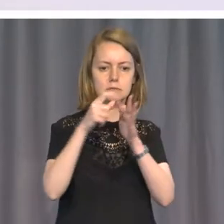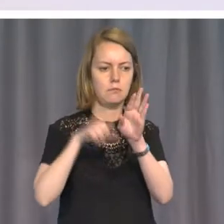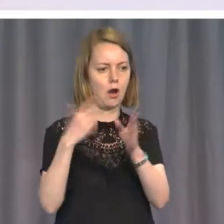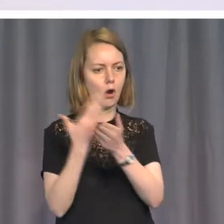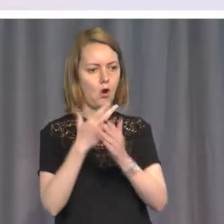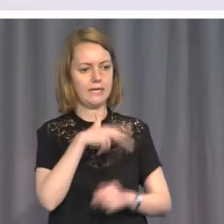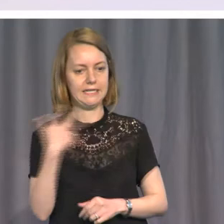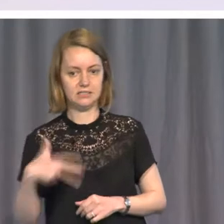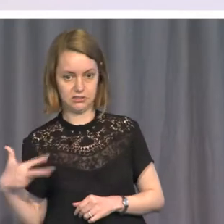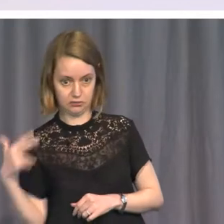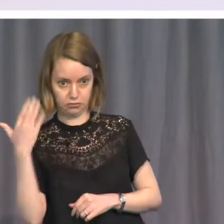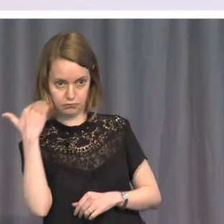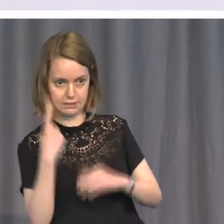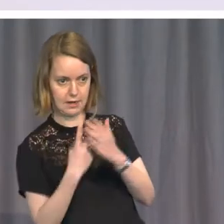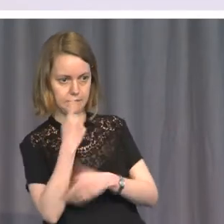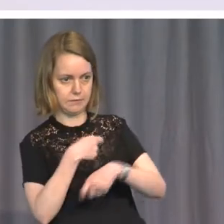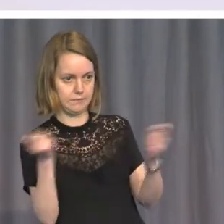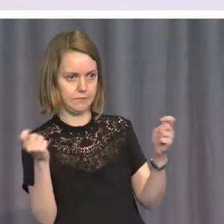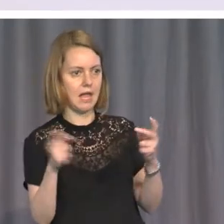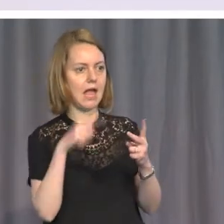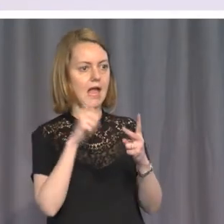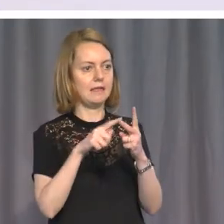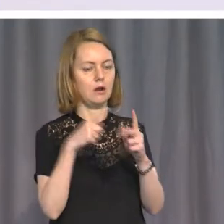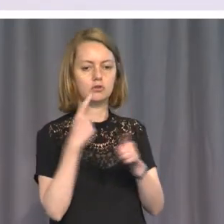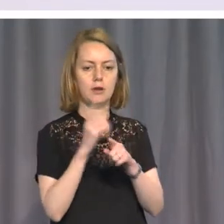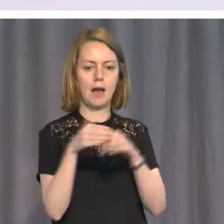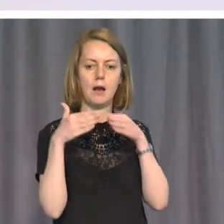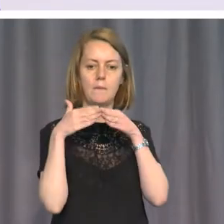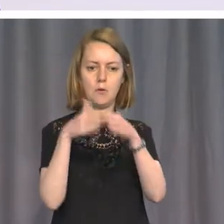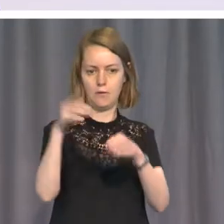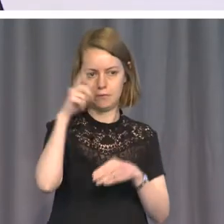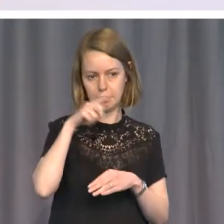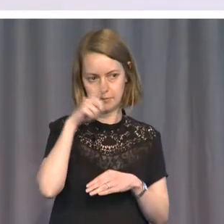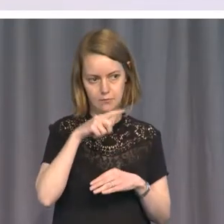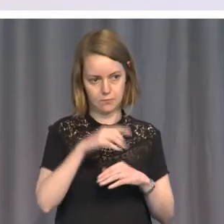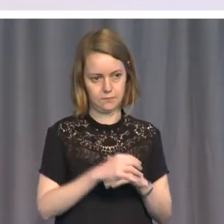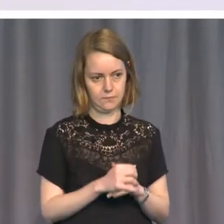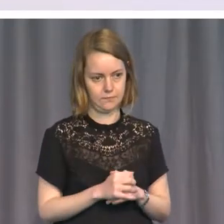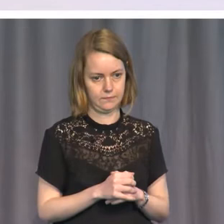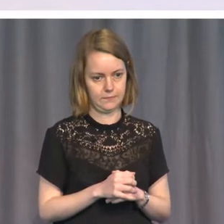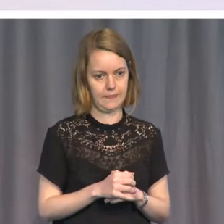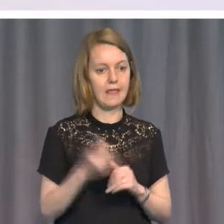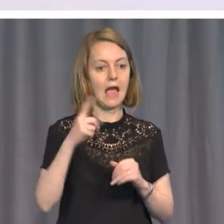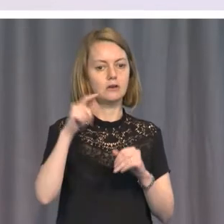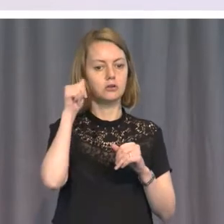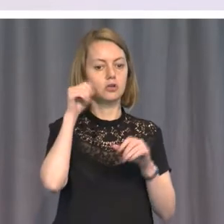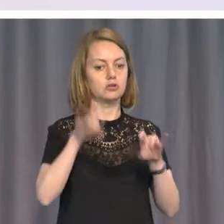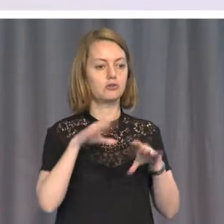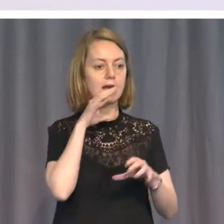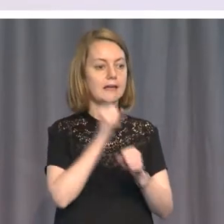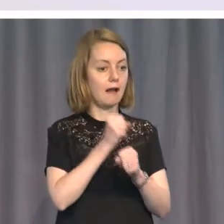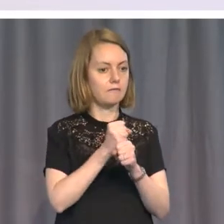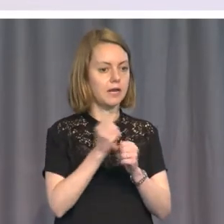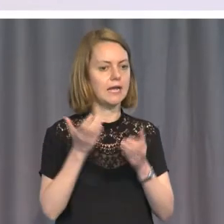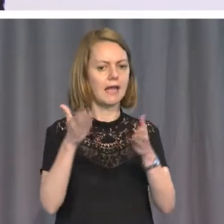to say a few words about gunboat diplomacy. By which I mean giving gunboats to unrepentant human